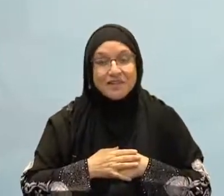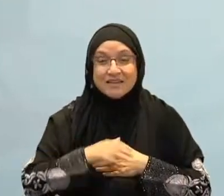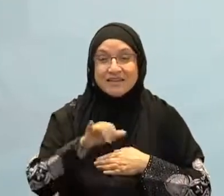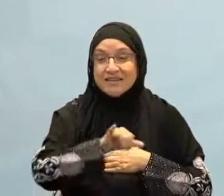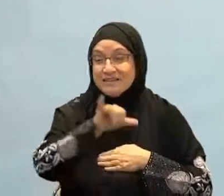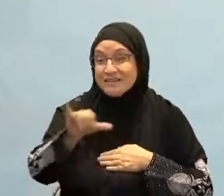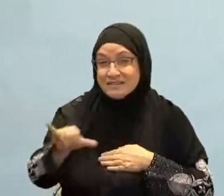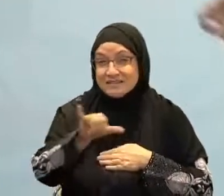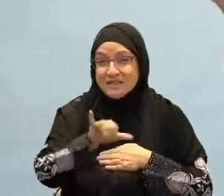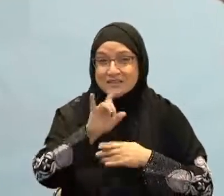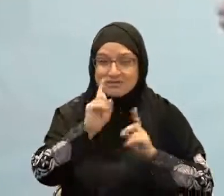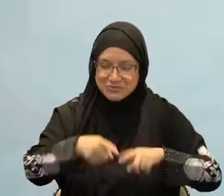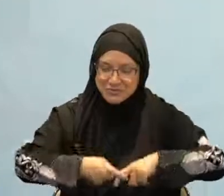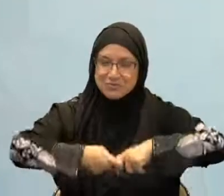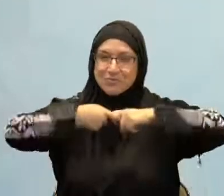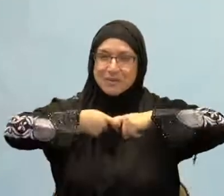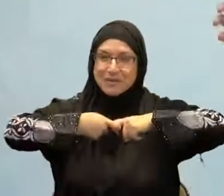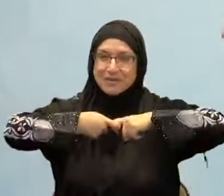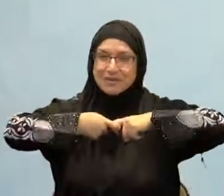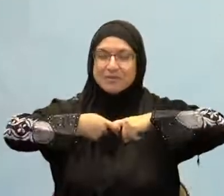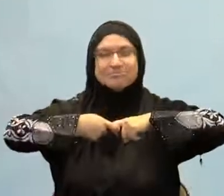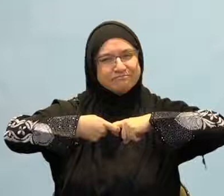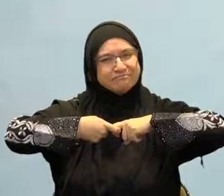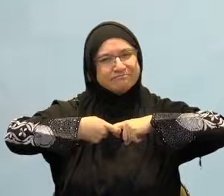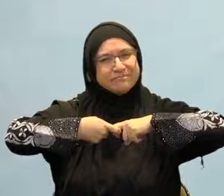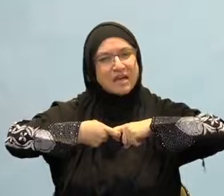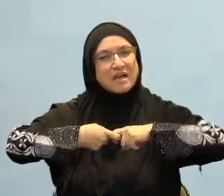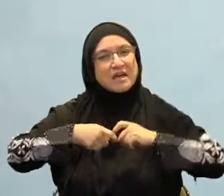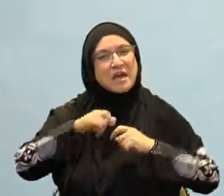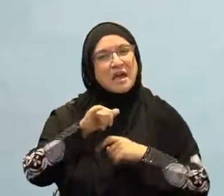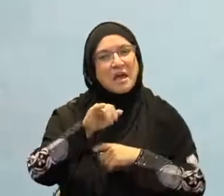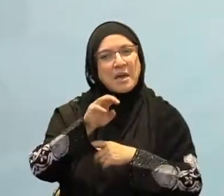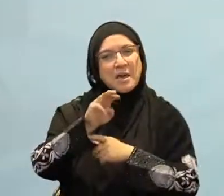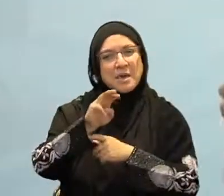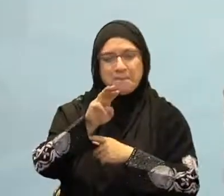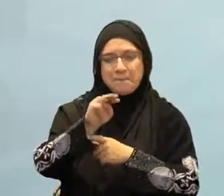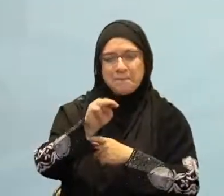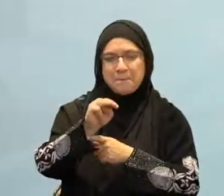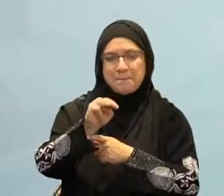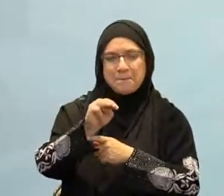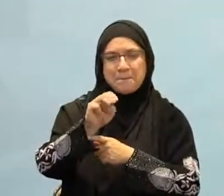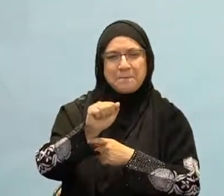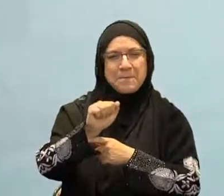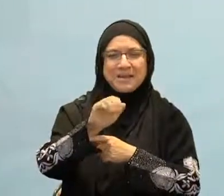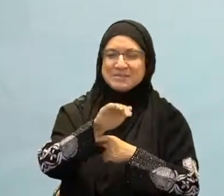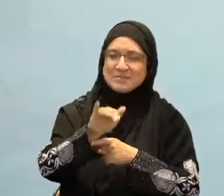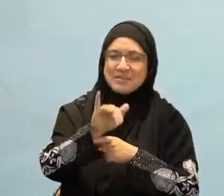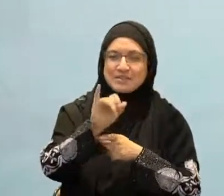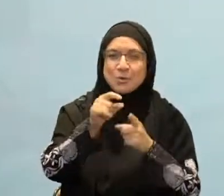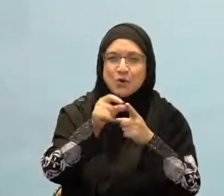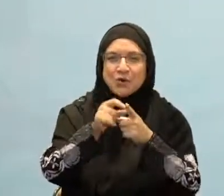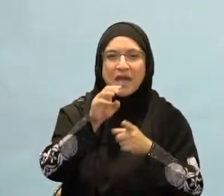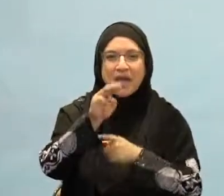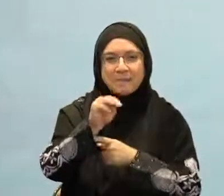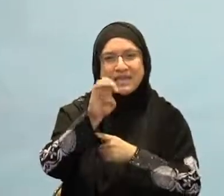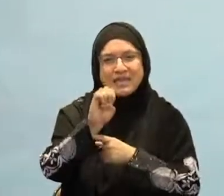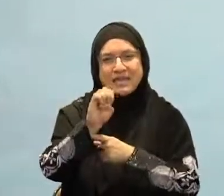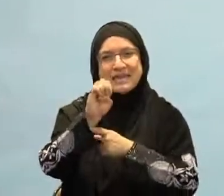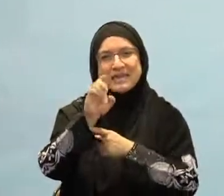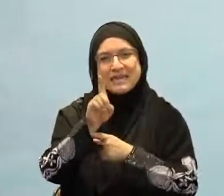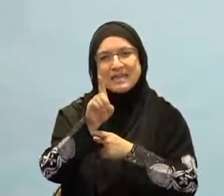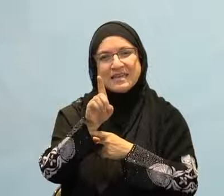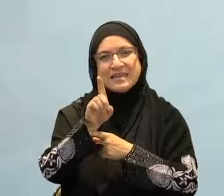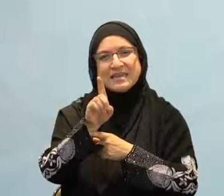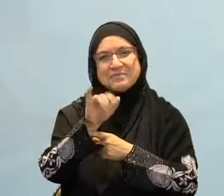You know, people spend the entire night binge-watching movies or, you know, hanging out. And there are halal ways to spend time